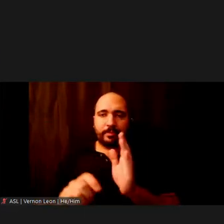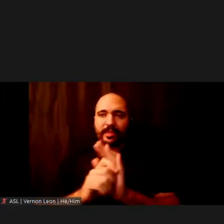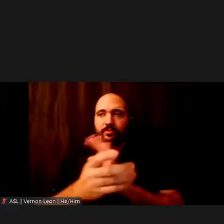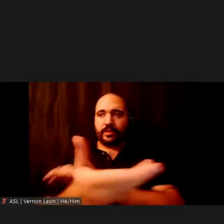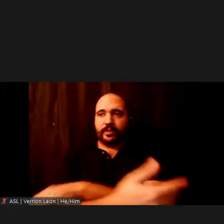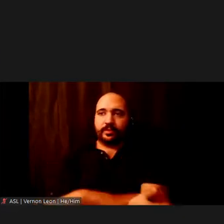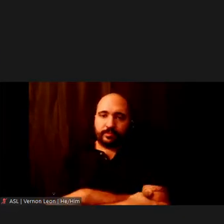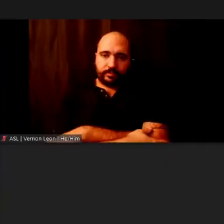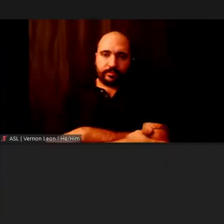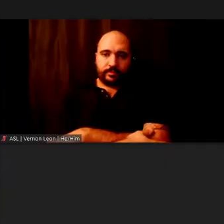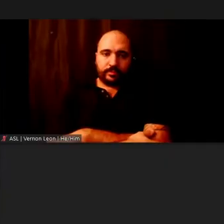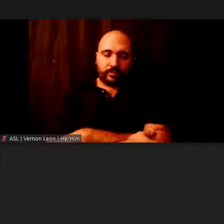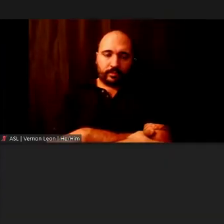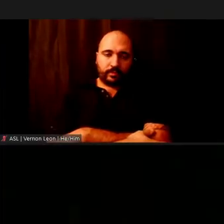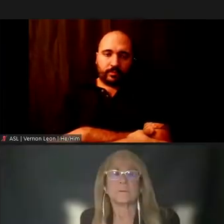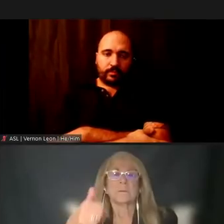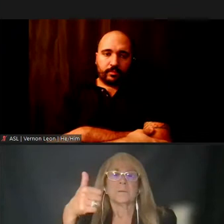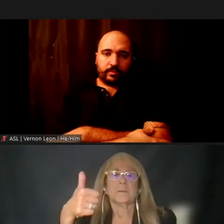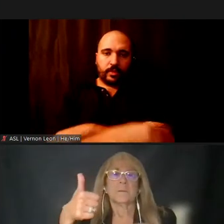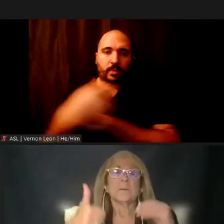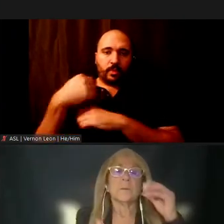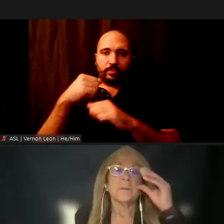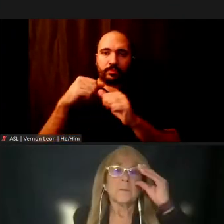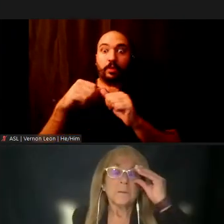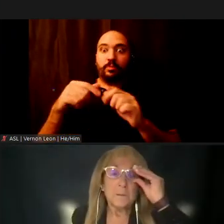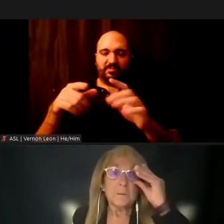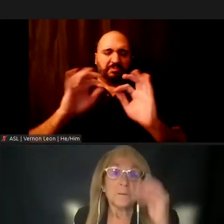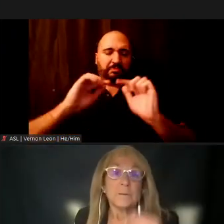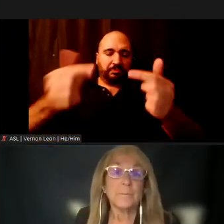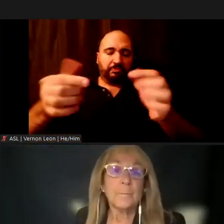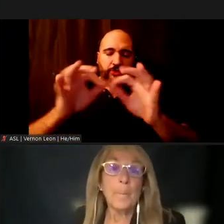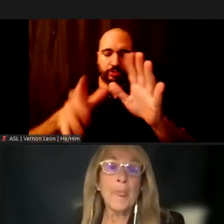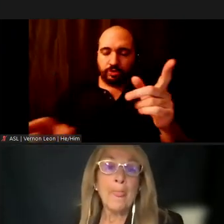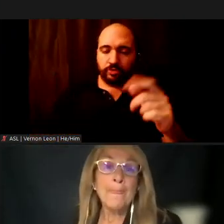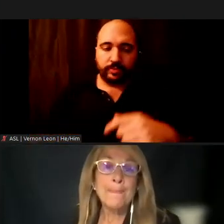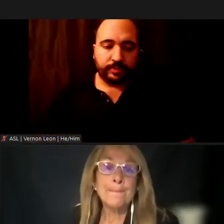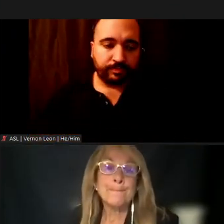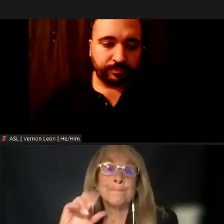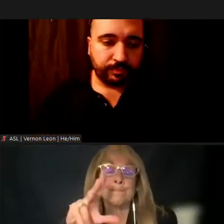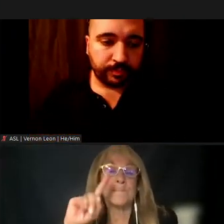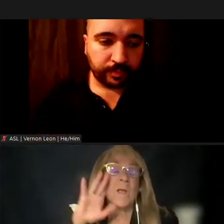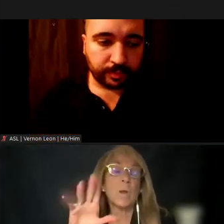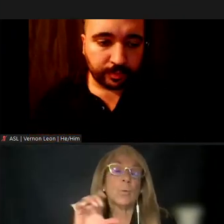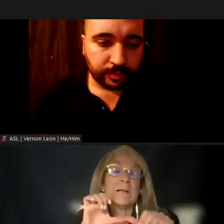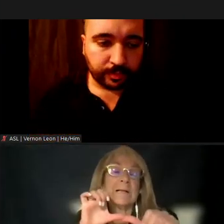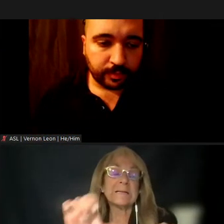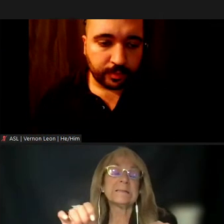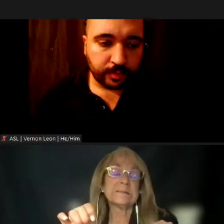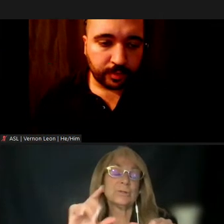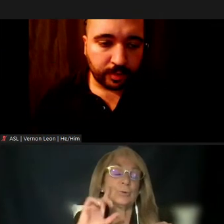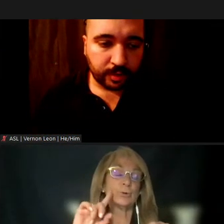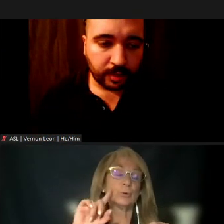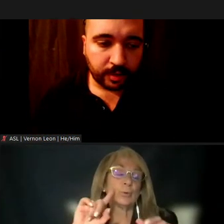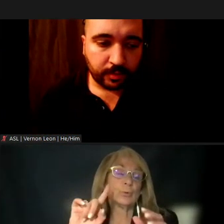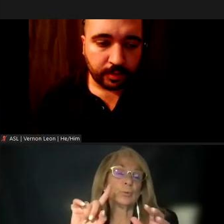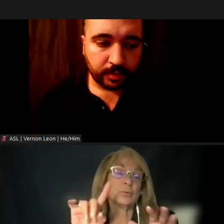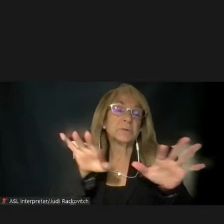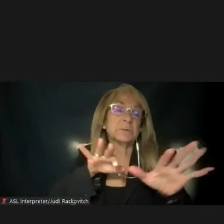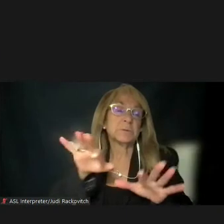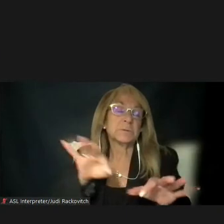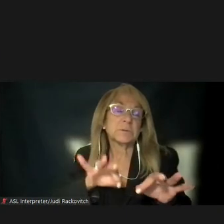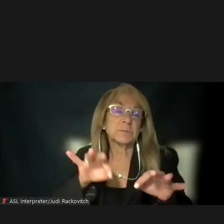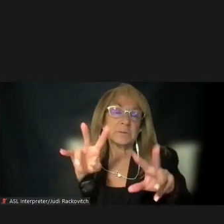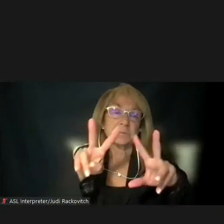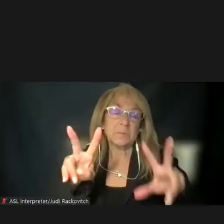We will continue to refine our data and assessment as we engage with members of environmental justice communities. In addition to the